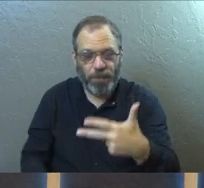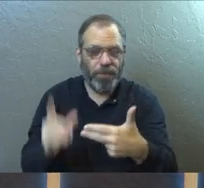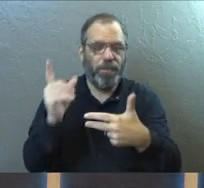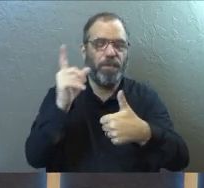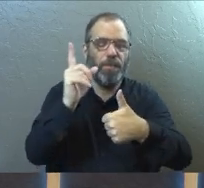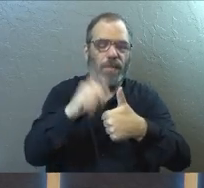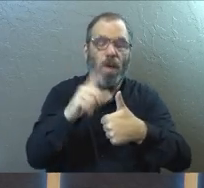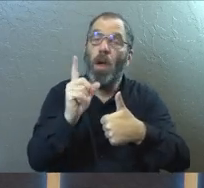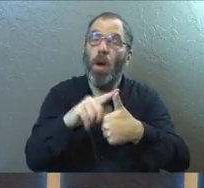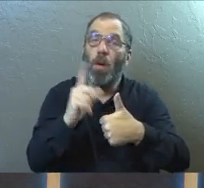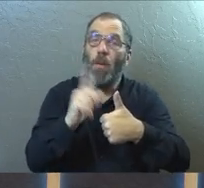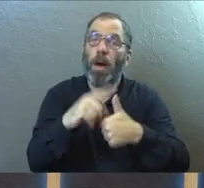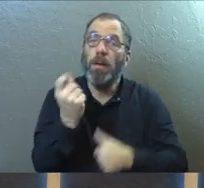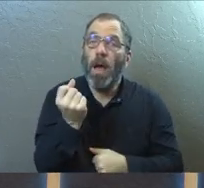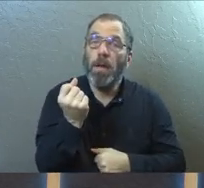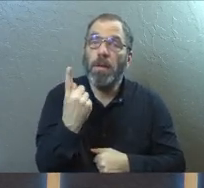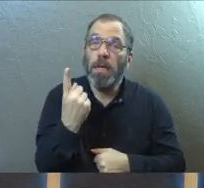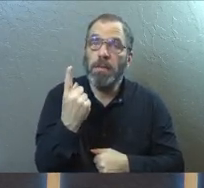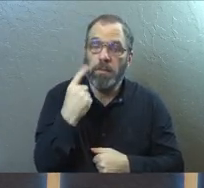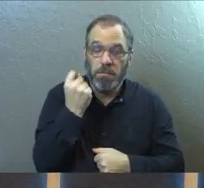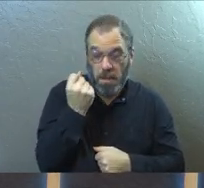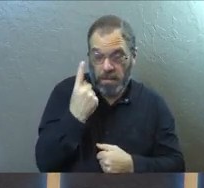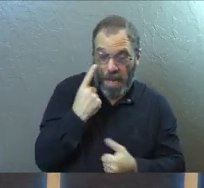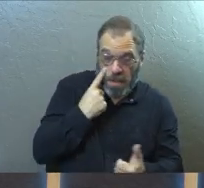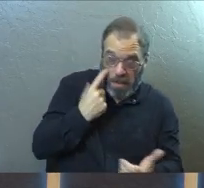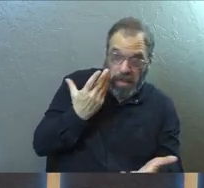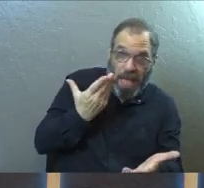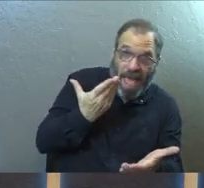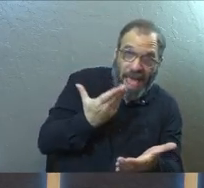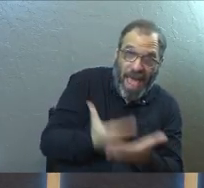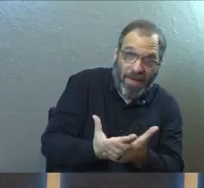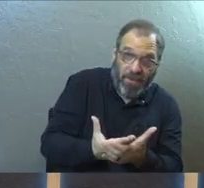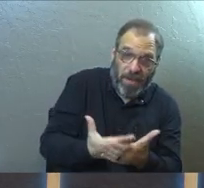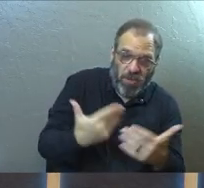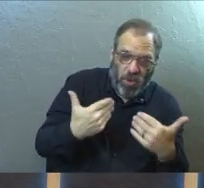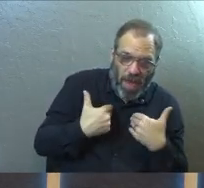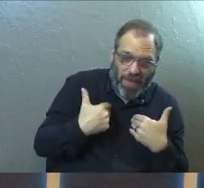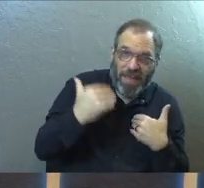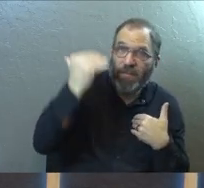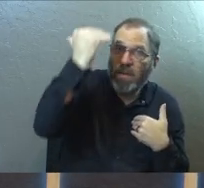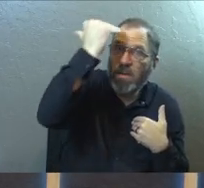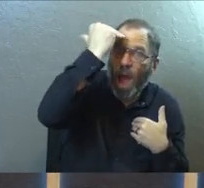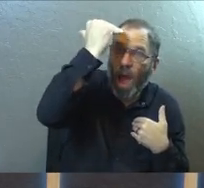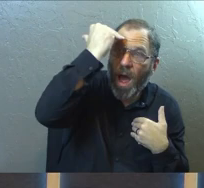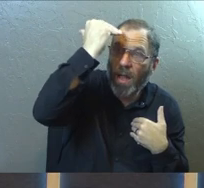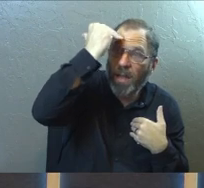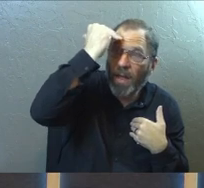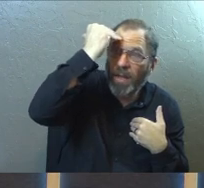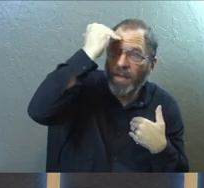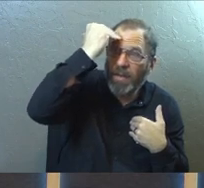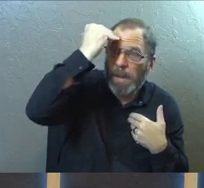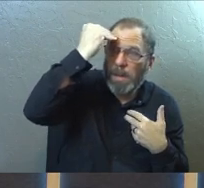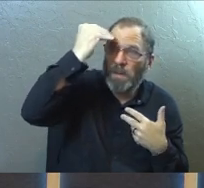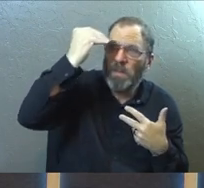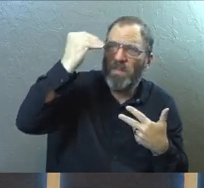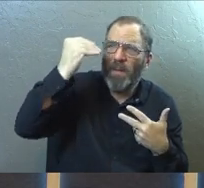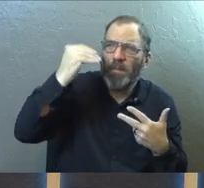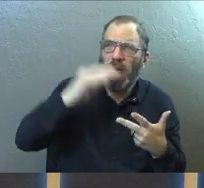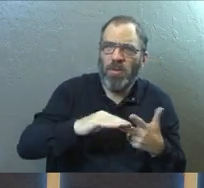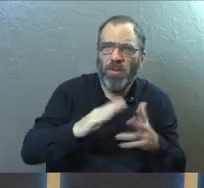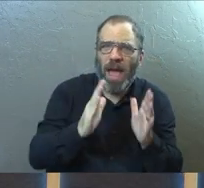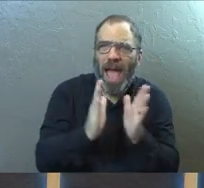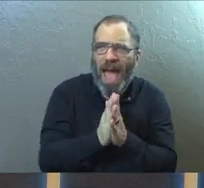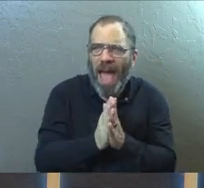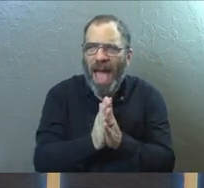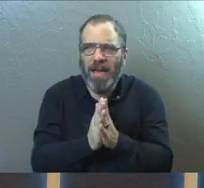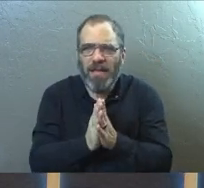First off, you have to understand the evidence. You have to acquire knowledge. And when you acquire knowledge and you ask the